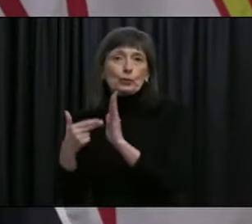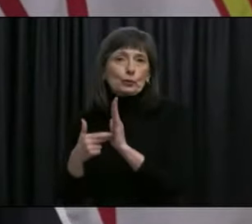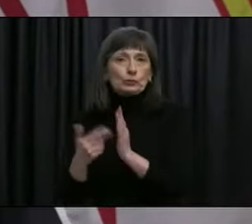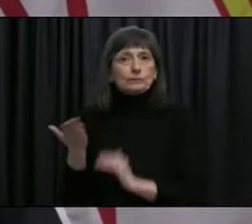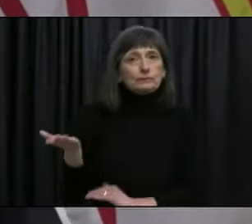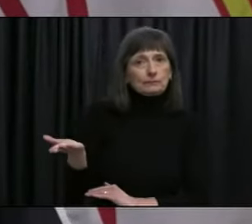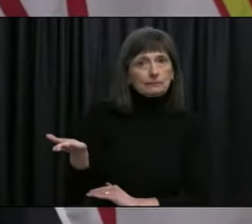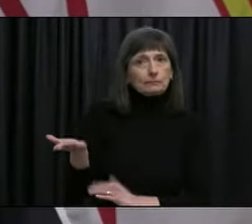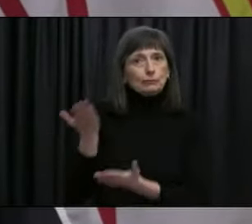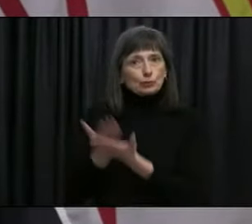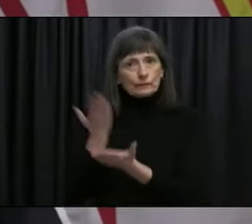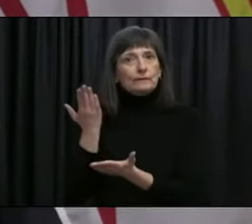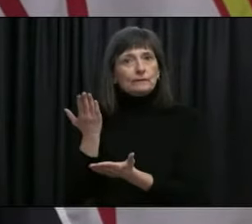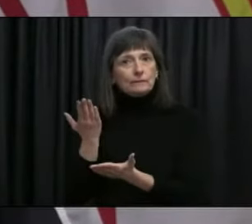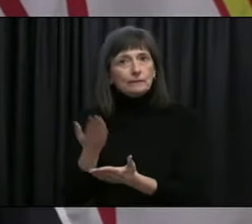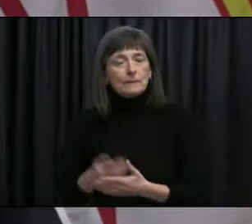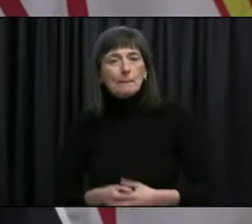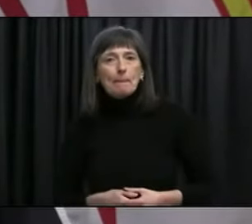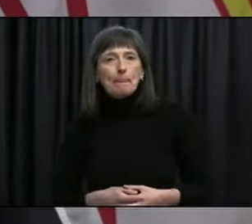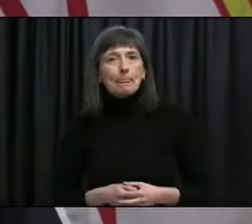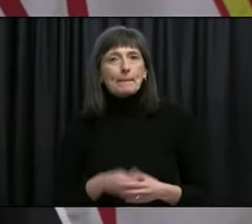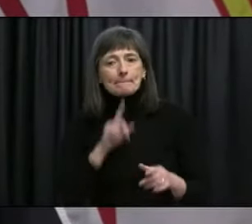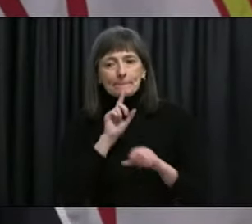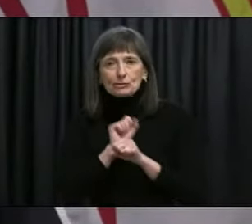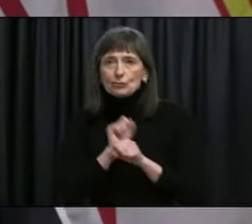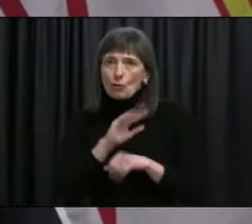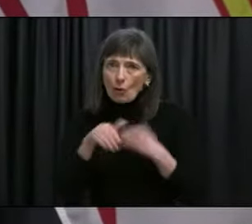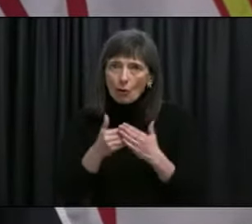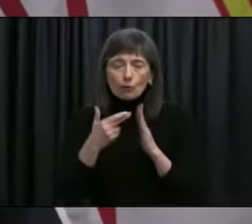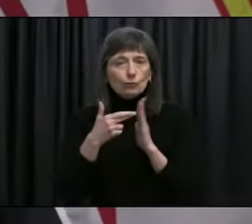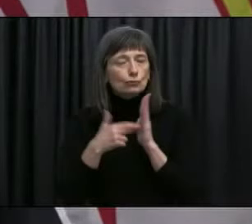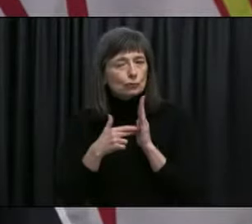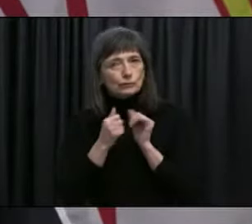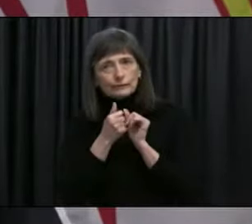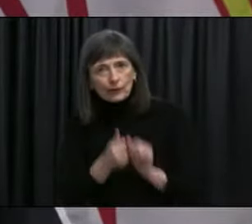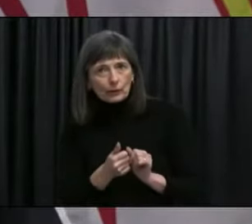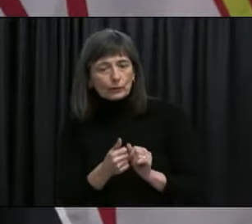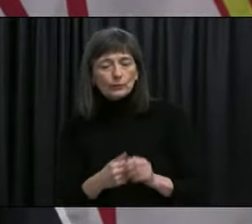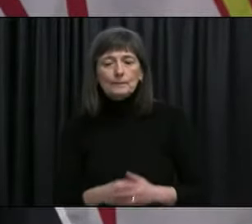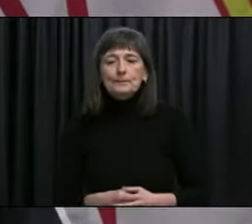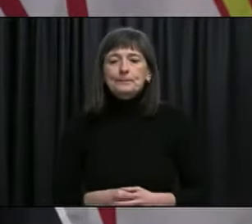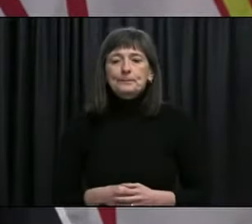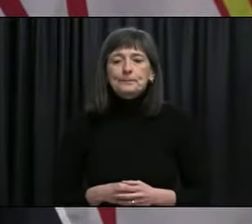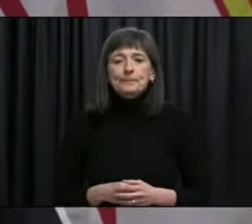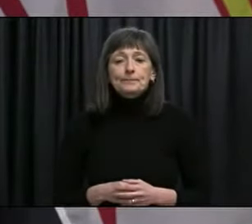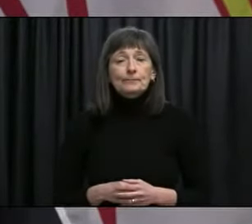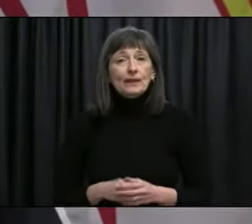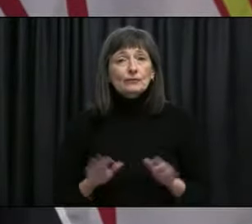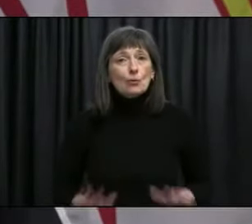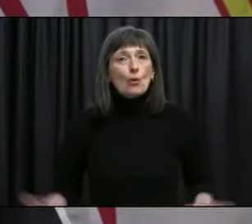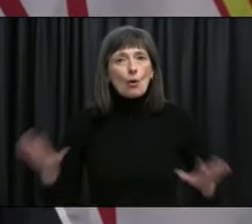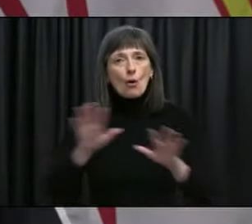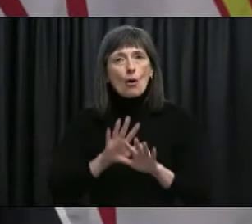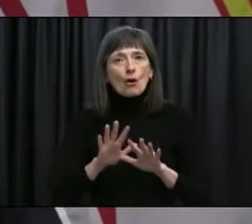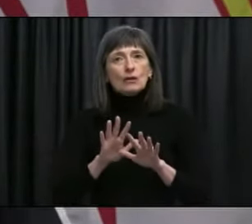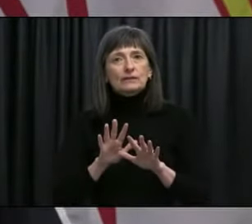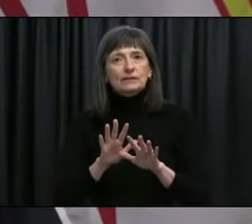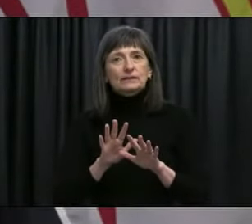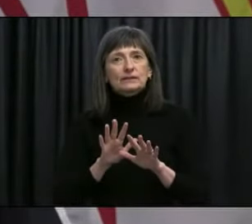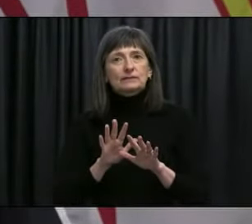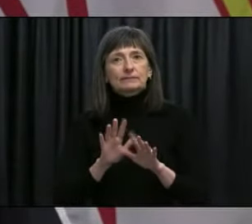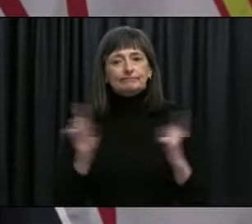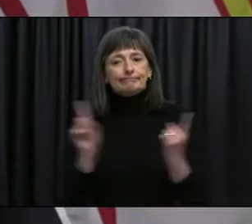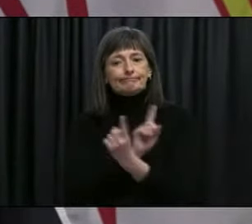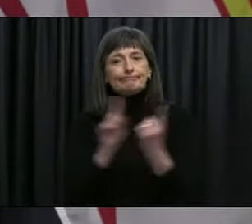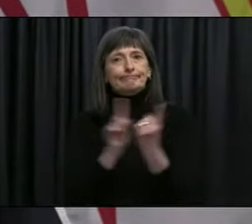and, you making sure that, uh, quarantine rules are followed, making sure that we all do our part to try to limit spread of,